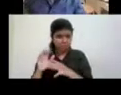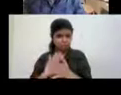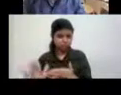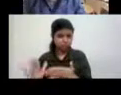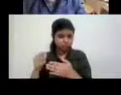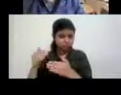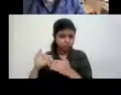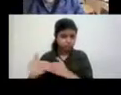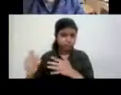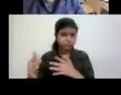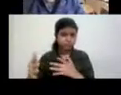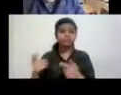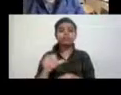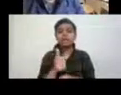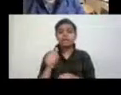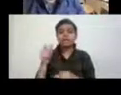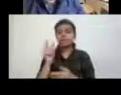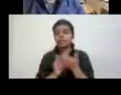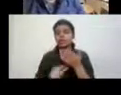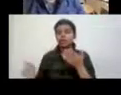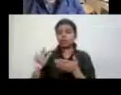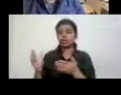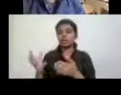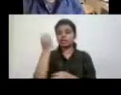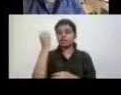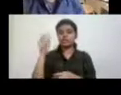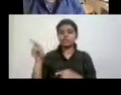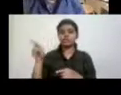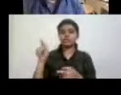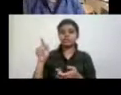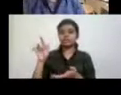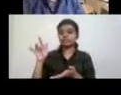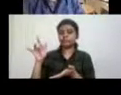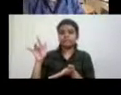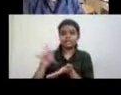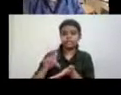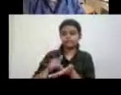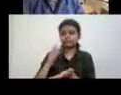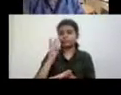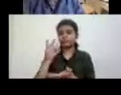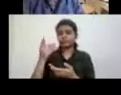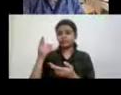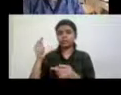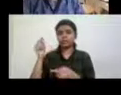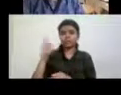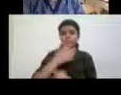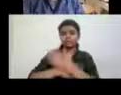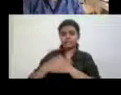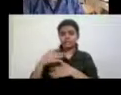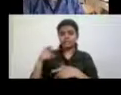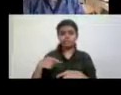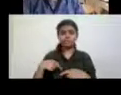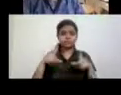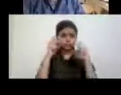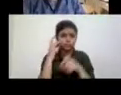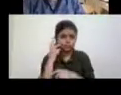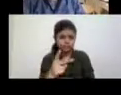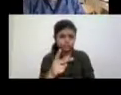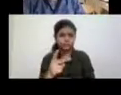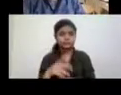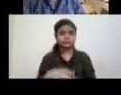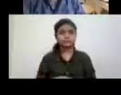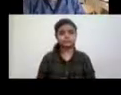mention at Hunter College of a, uh, like a center for disability, whatever. Actually, let me show you the title page here.